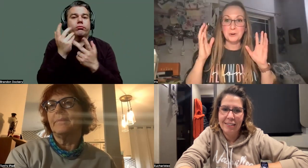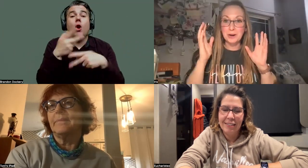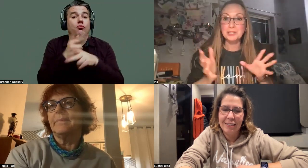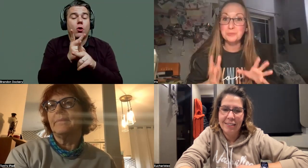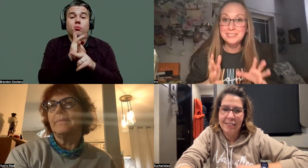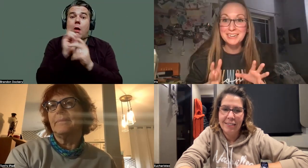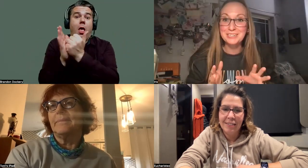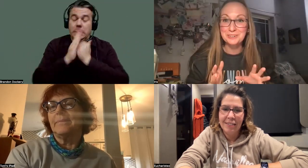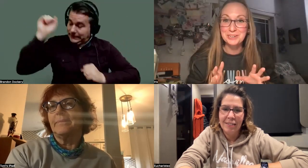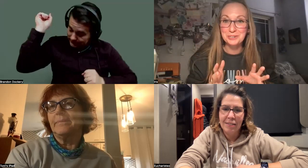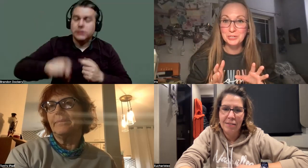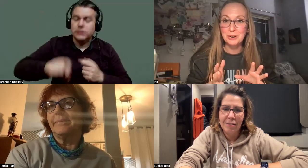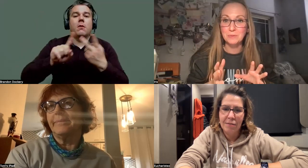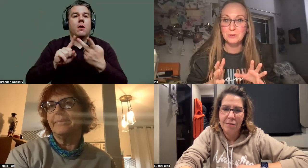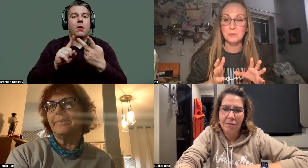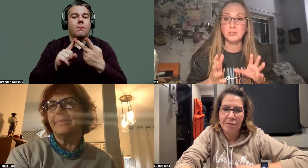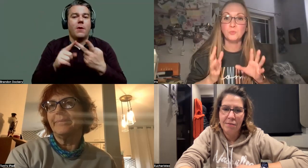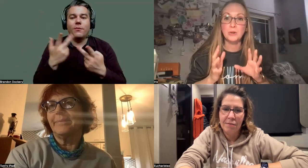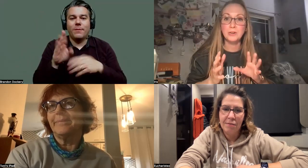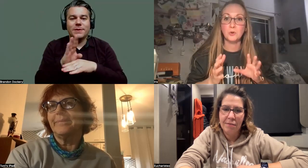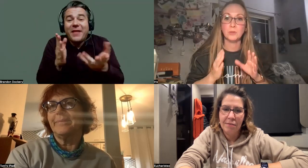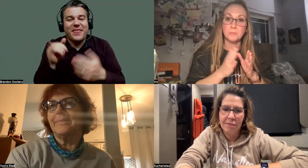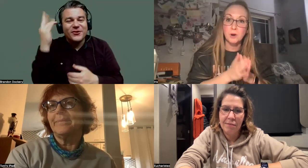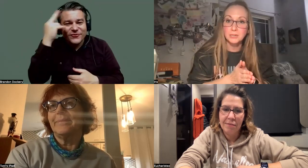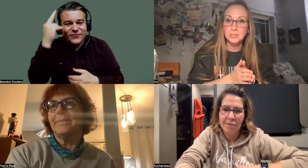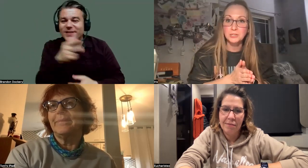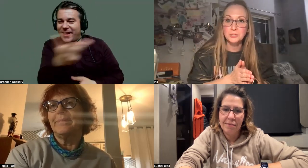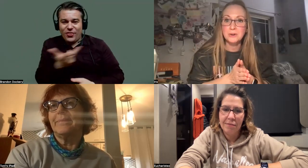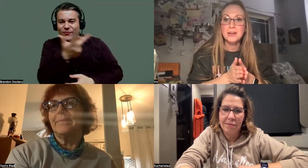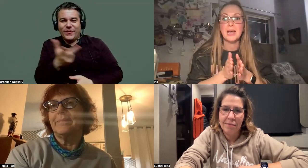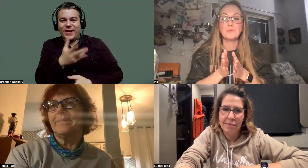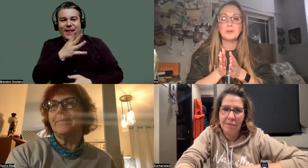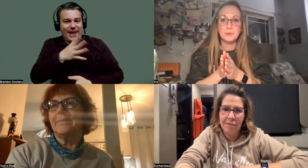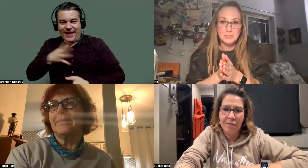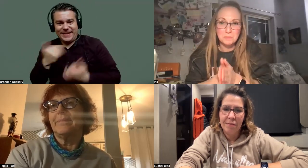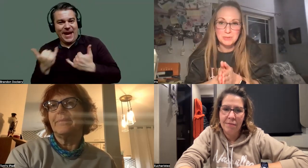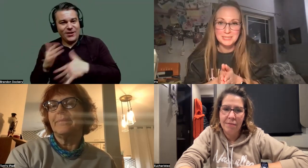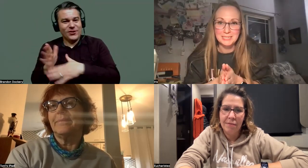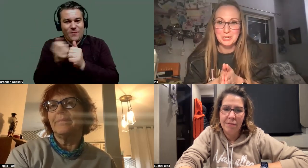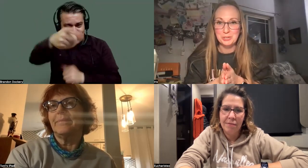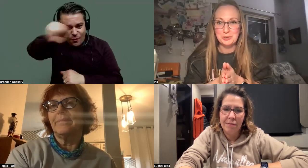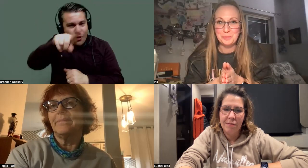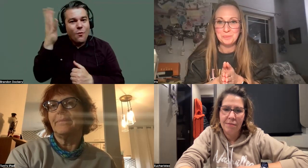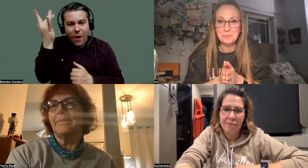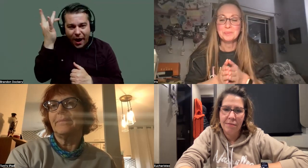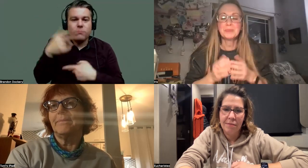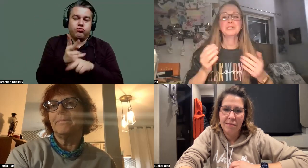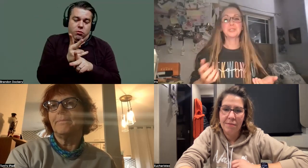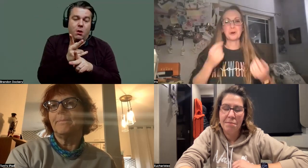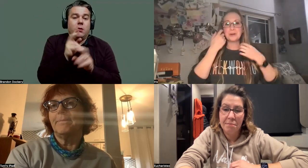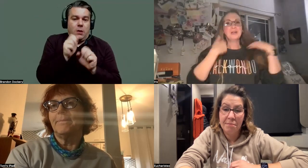us three ladies are here sharing with you because we know what the products can do and we know what this business can do.